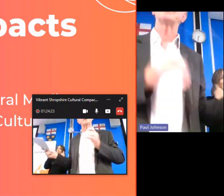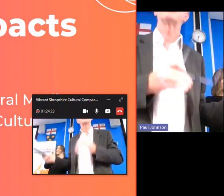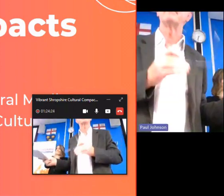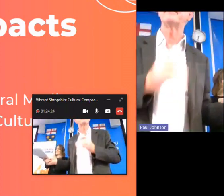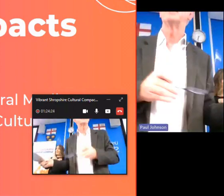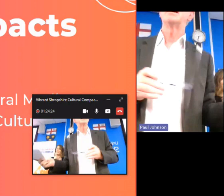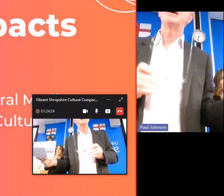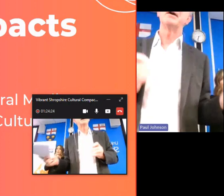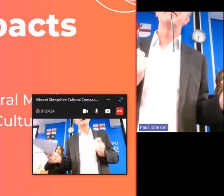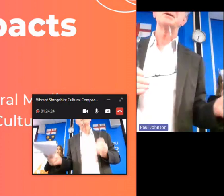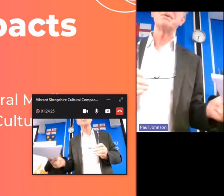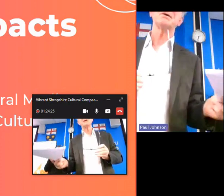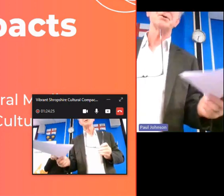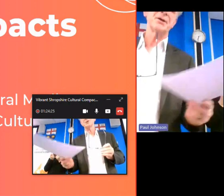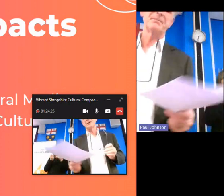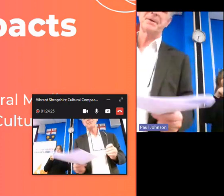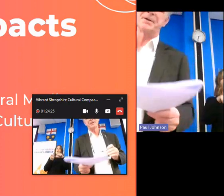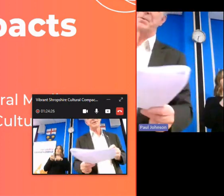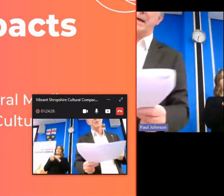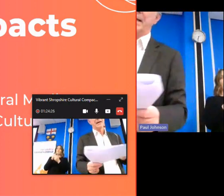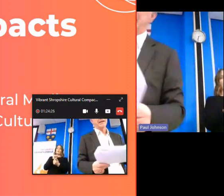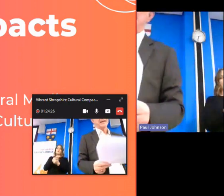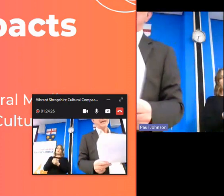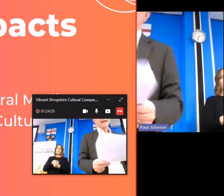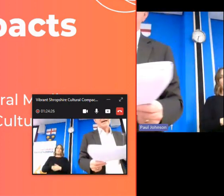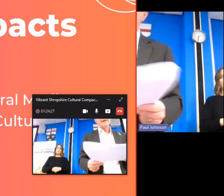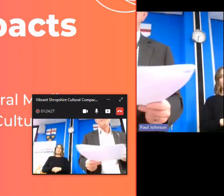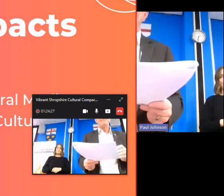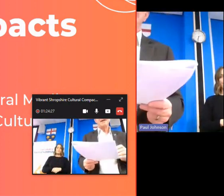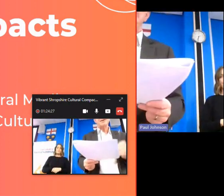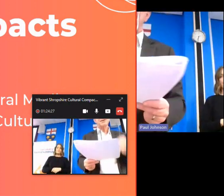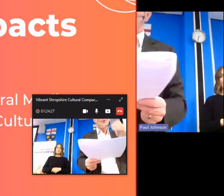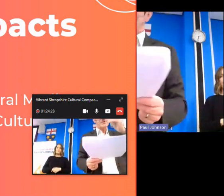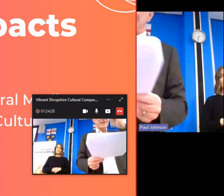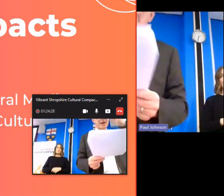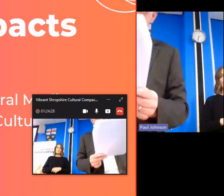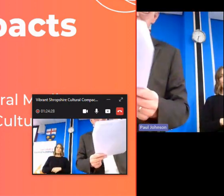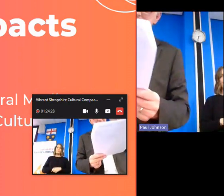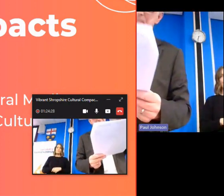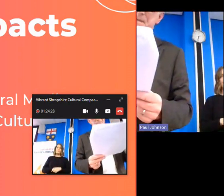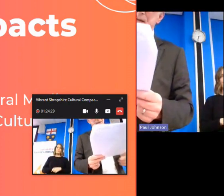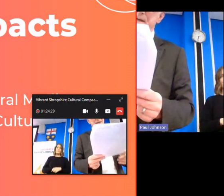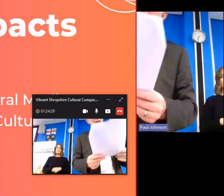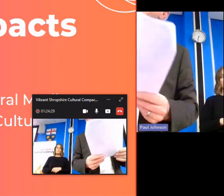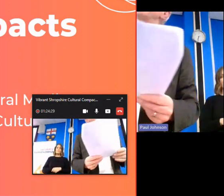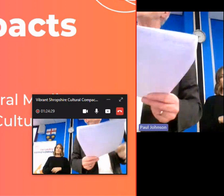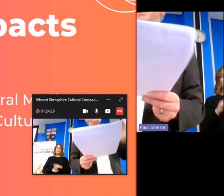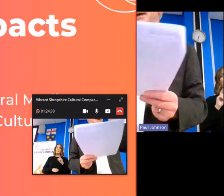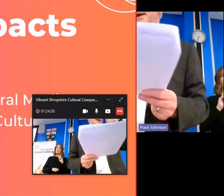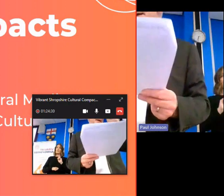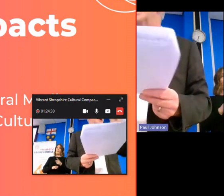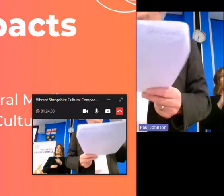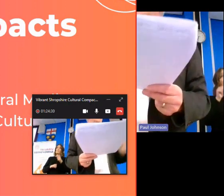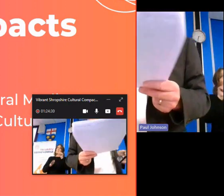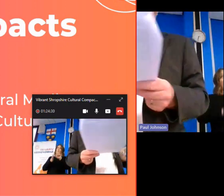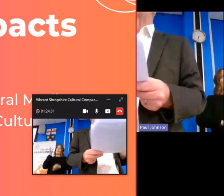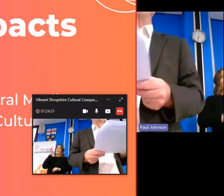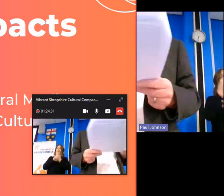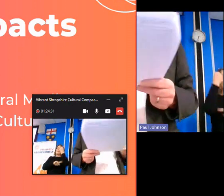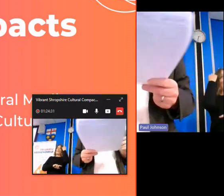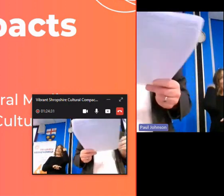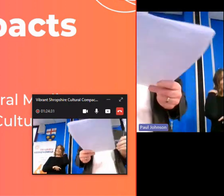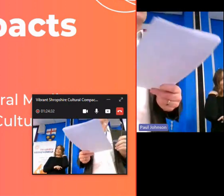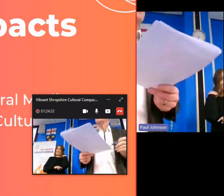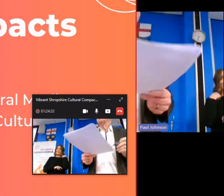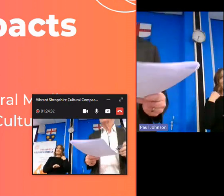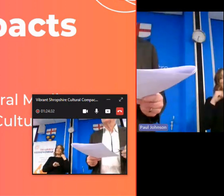independence of of this partnership as well um so that was um in a way that the beginning um